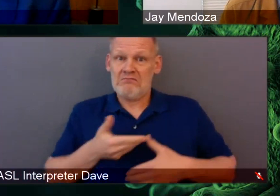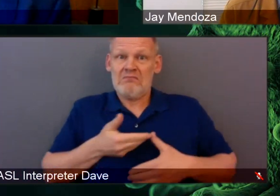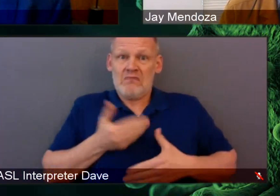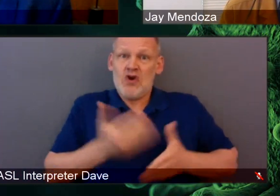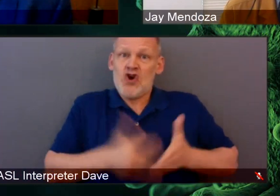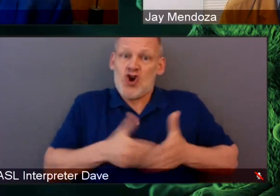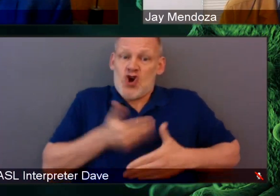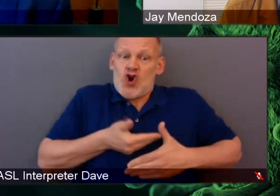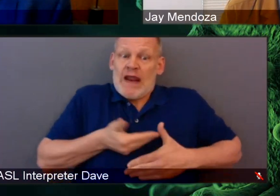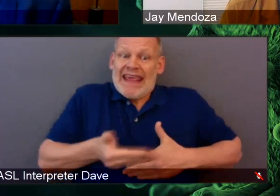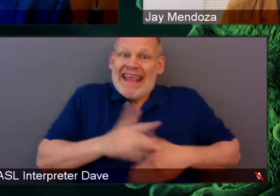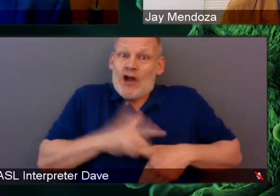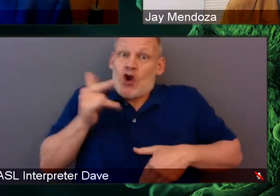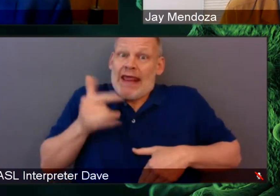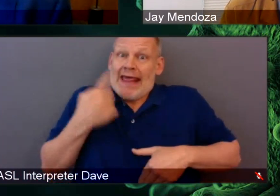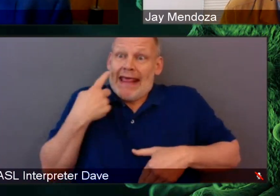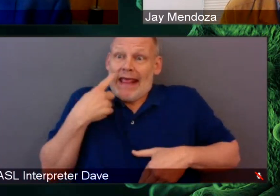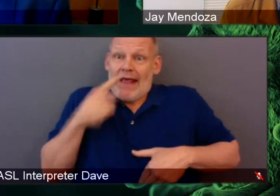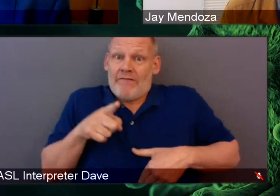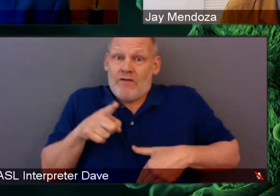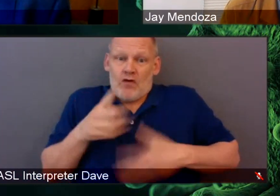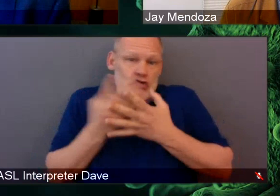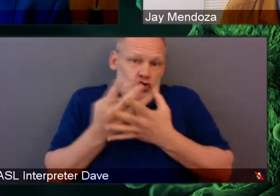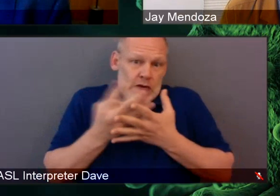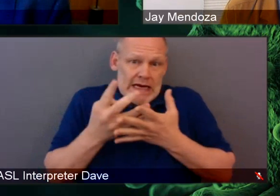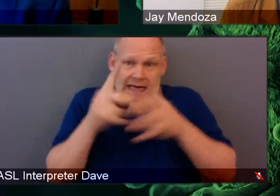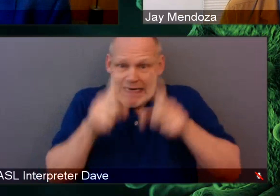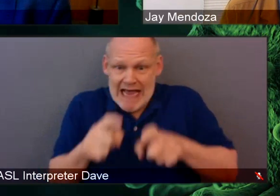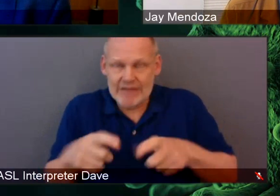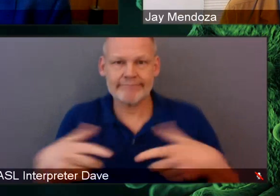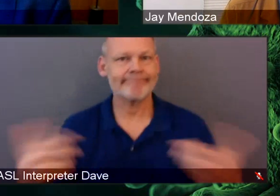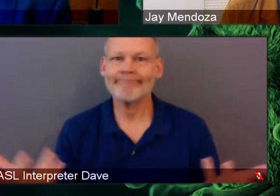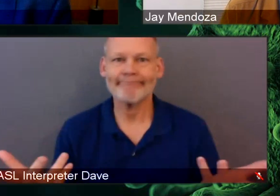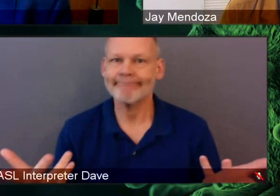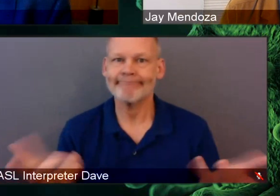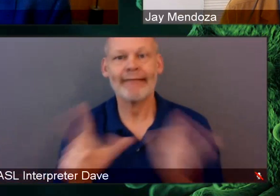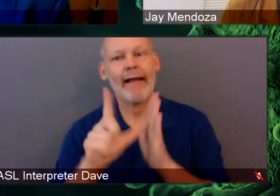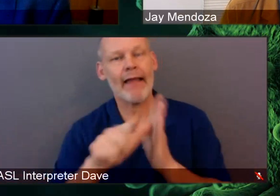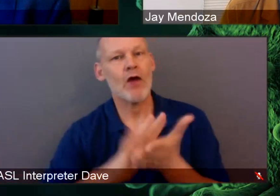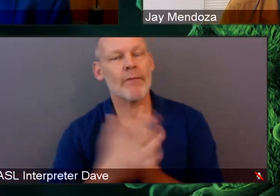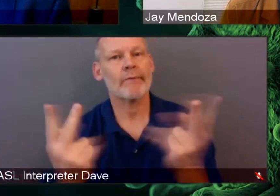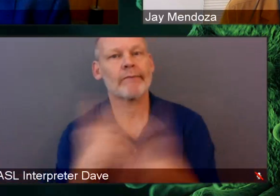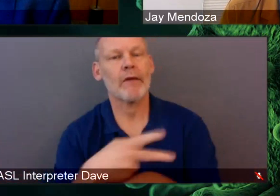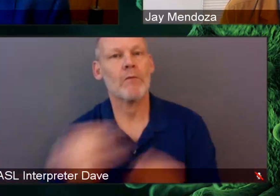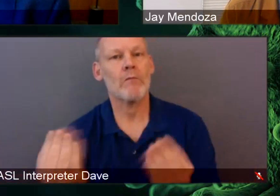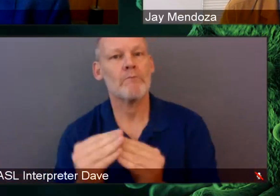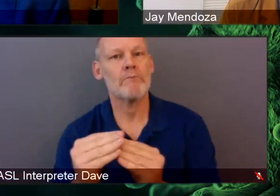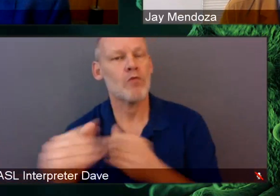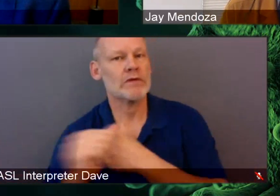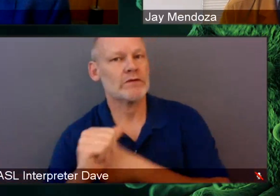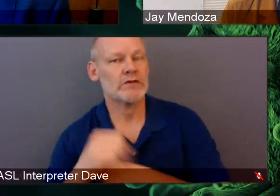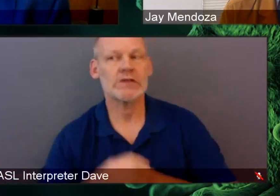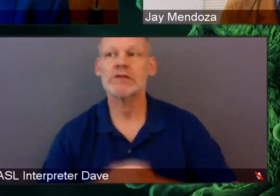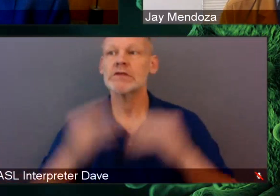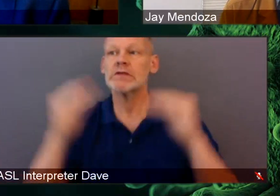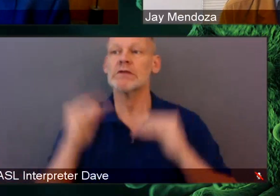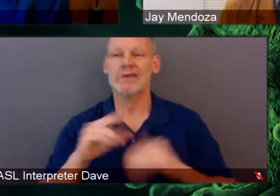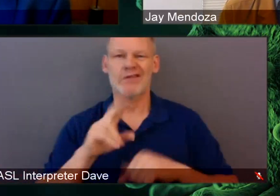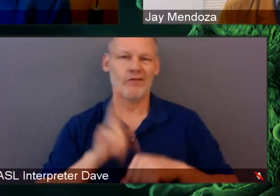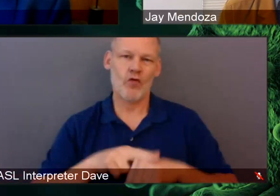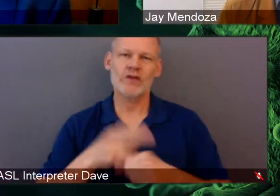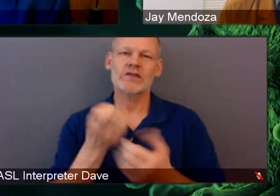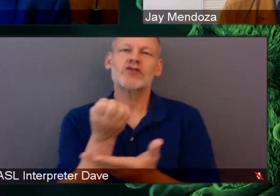stage and have more difficult course of treatment. And finally, there are, of course, socioeconomic